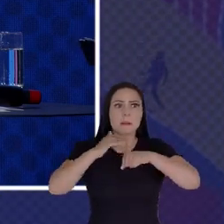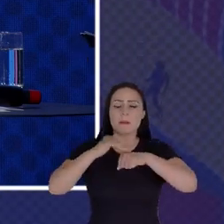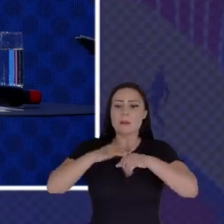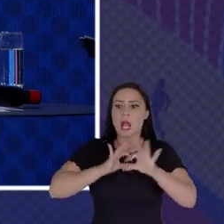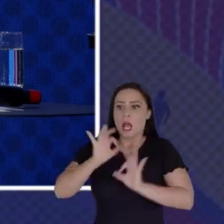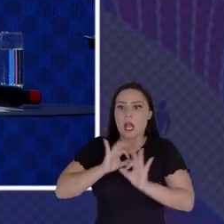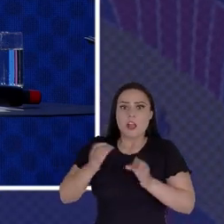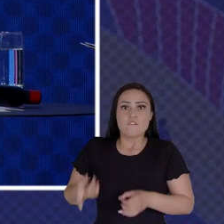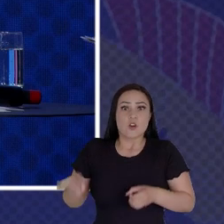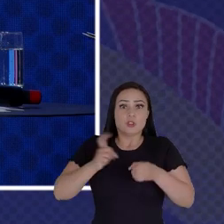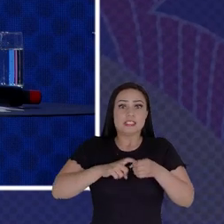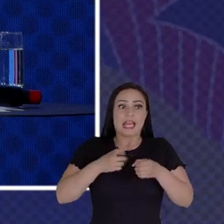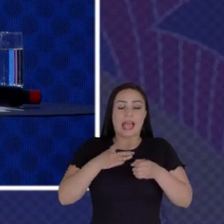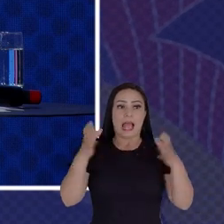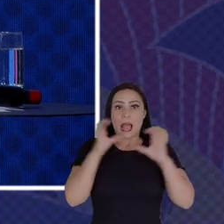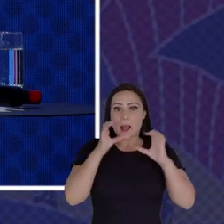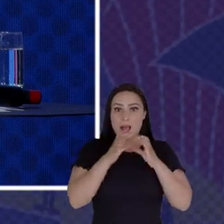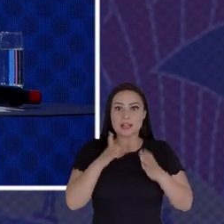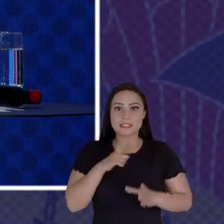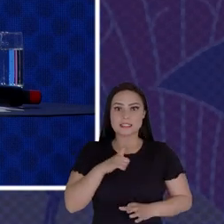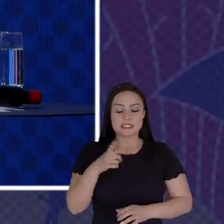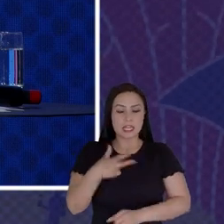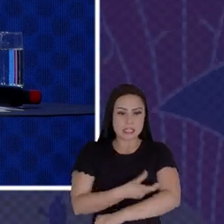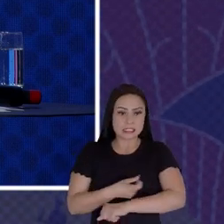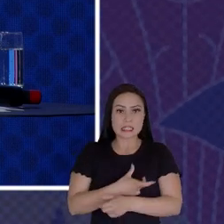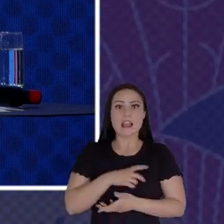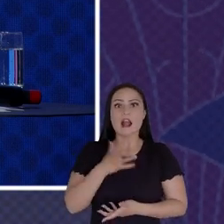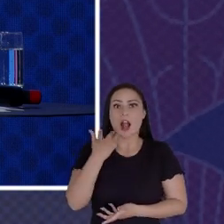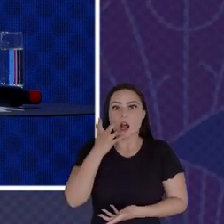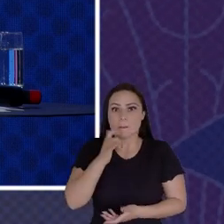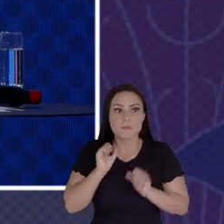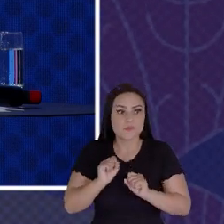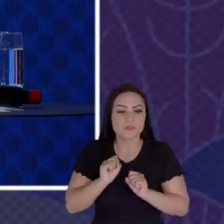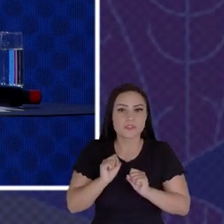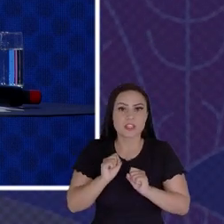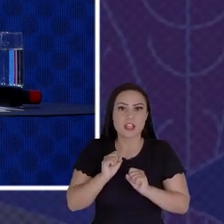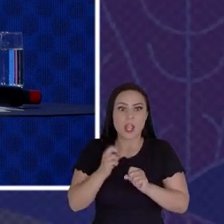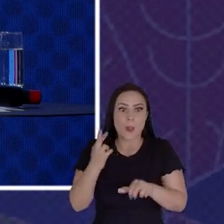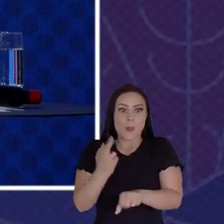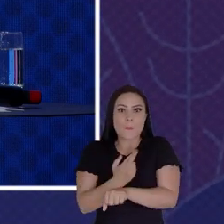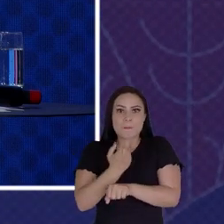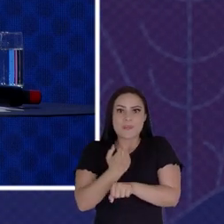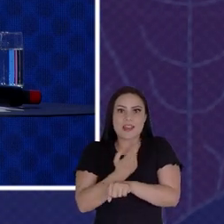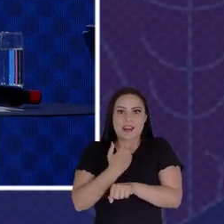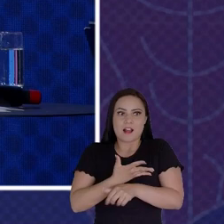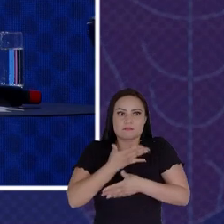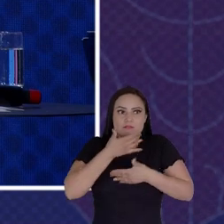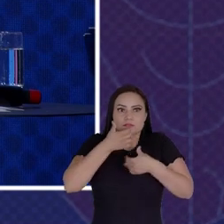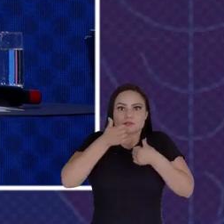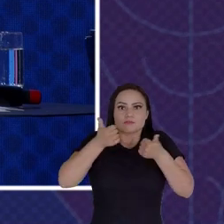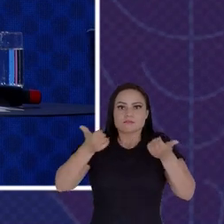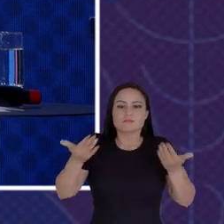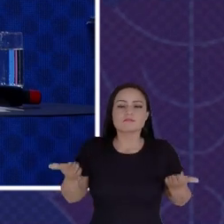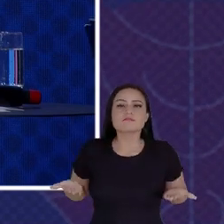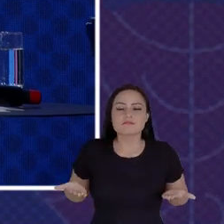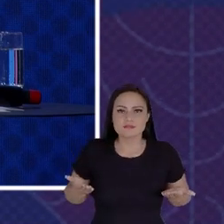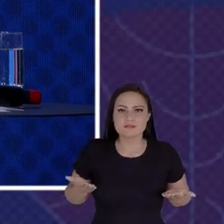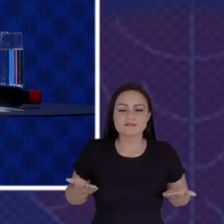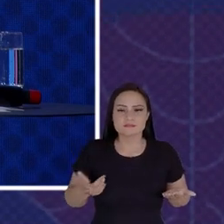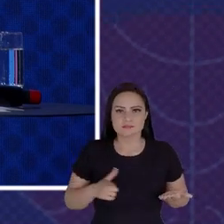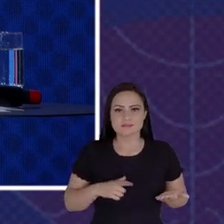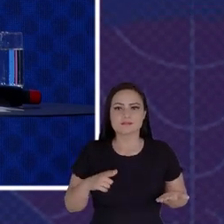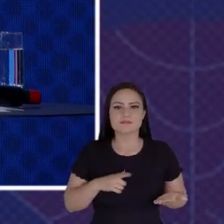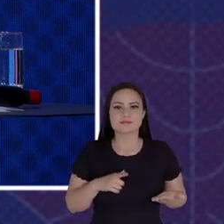Infusion And The Child Could Recover And You Know Finish The Recovery In The Hospital And Then Later Be Sent Home